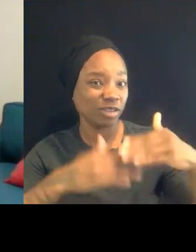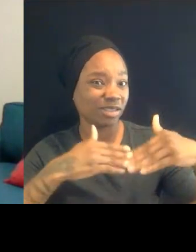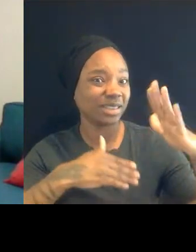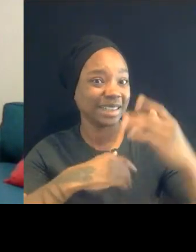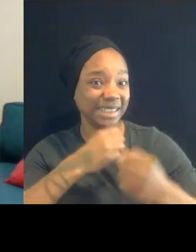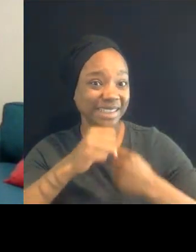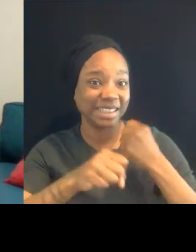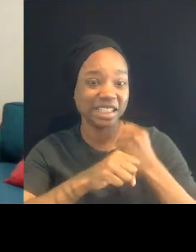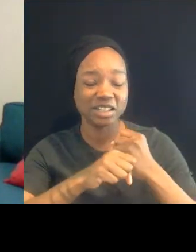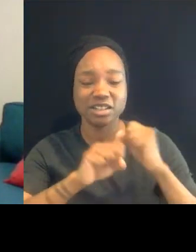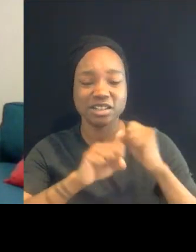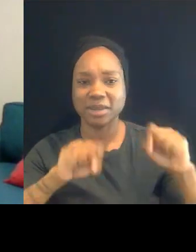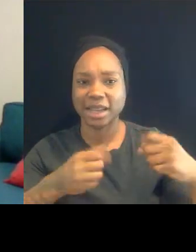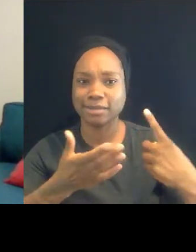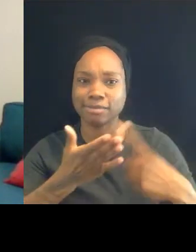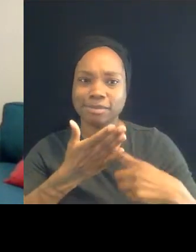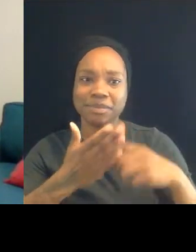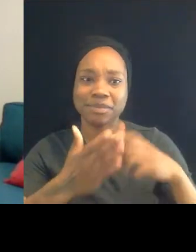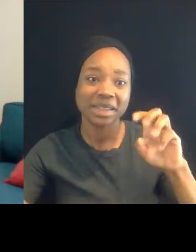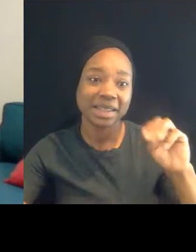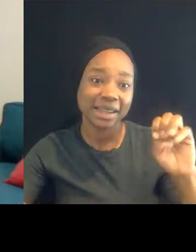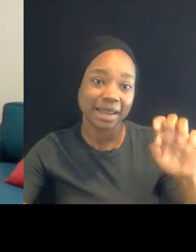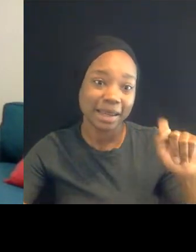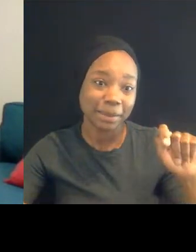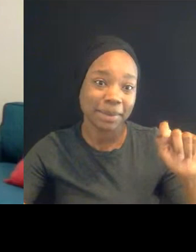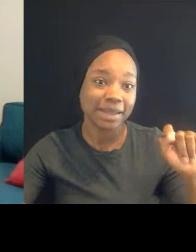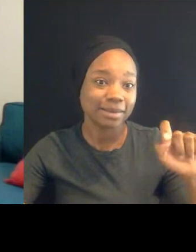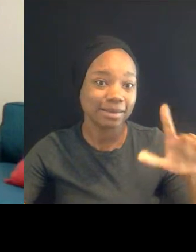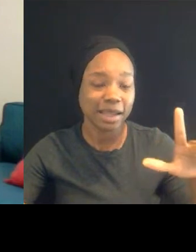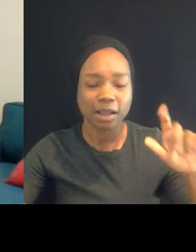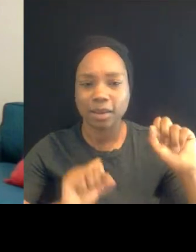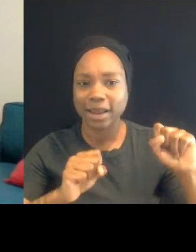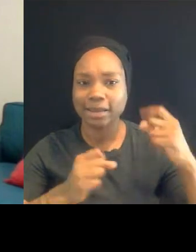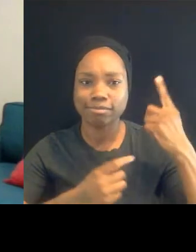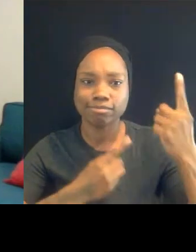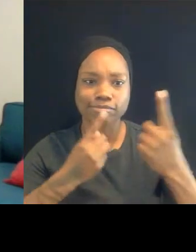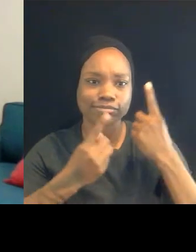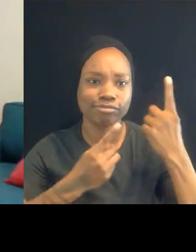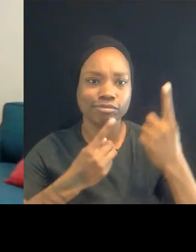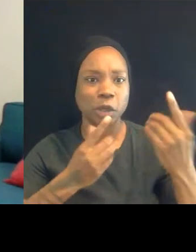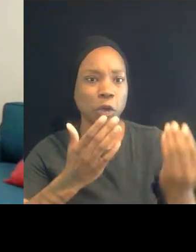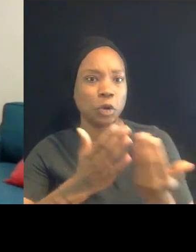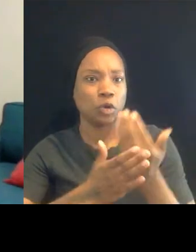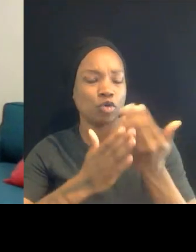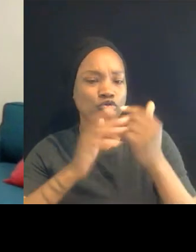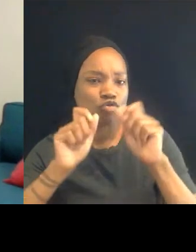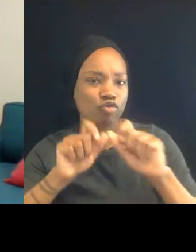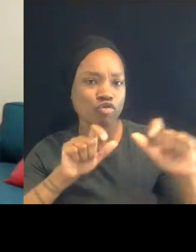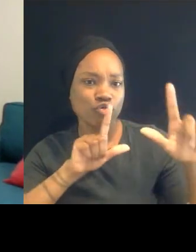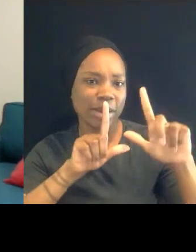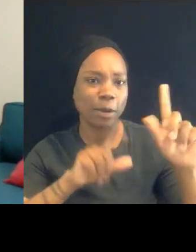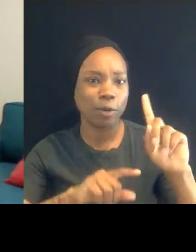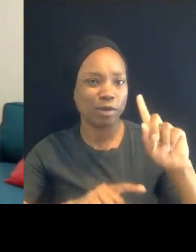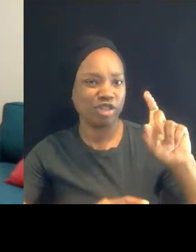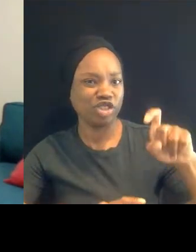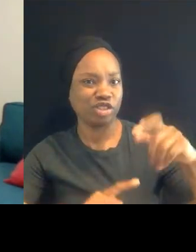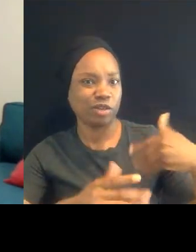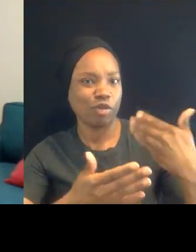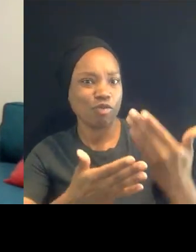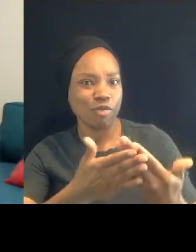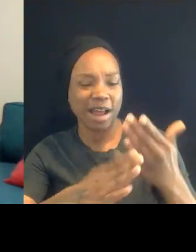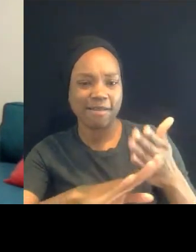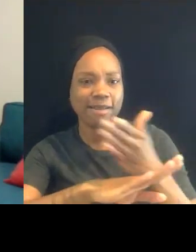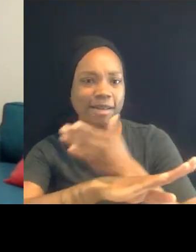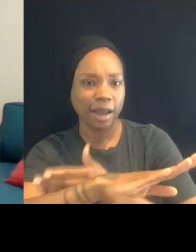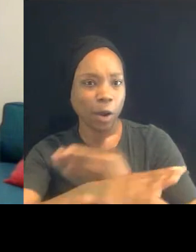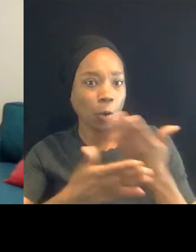on where we are, a point of reframing and thinking about what's important, where we should be, and what we're going to accept, and what we're going to process, but